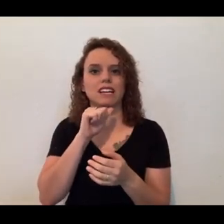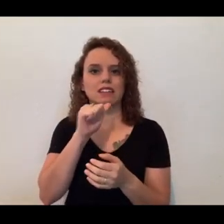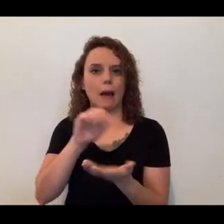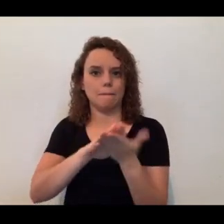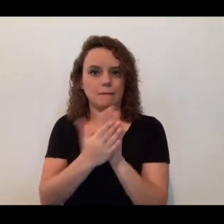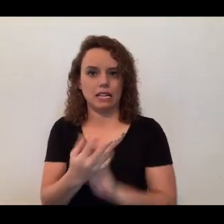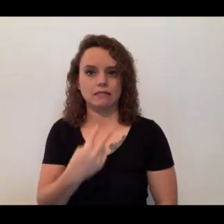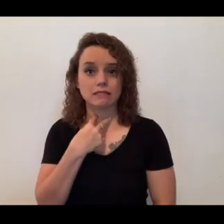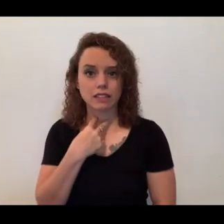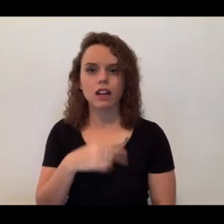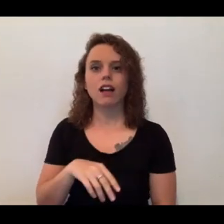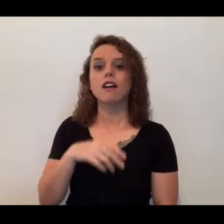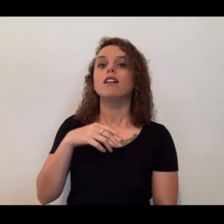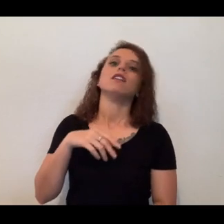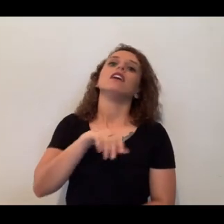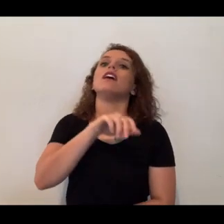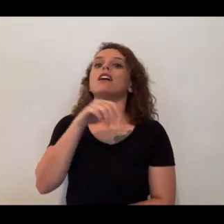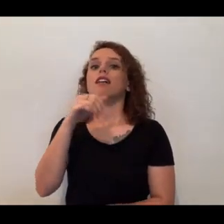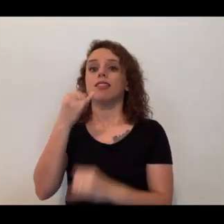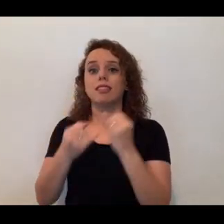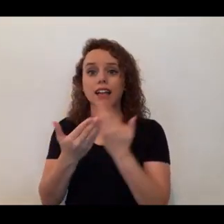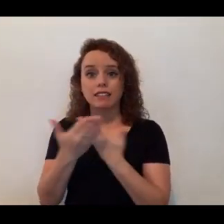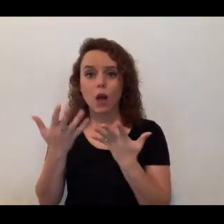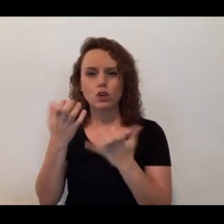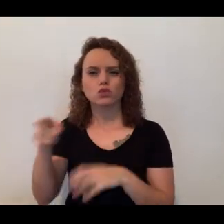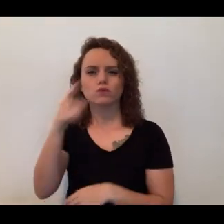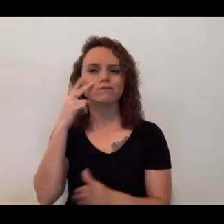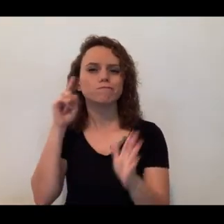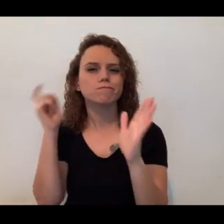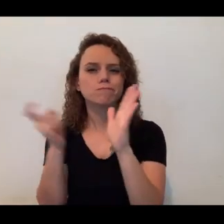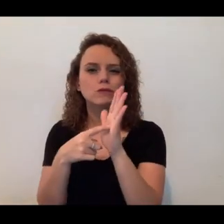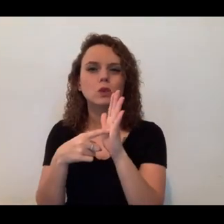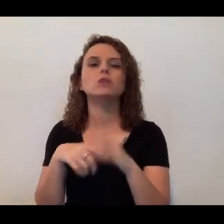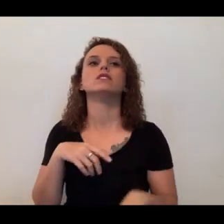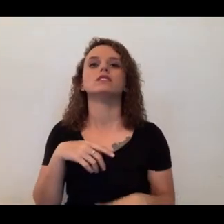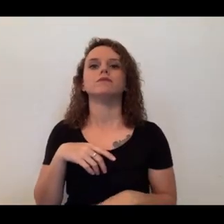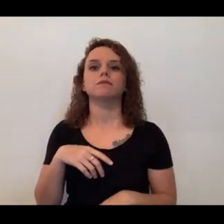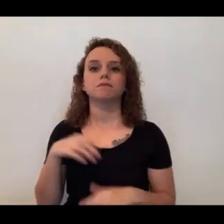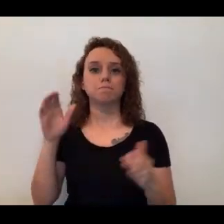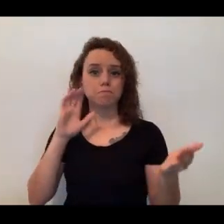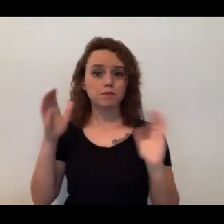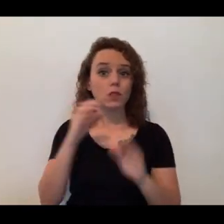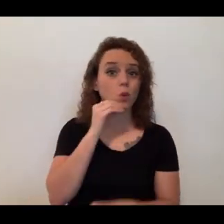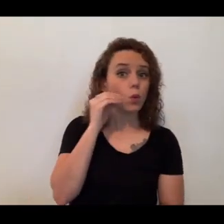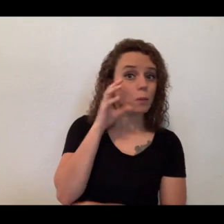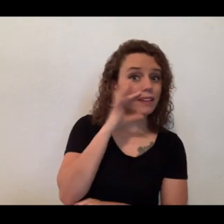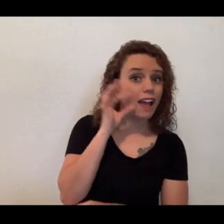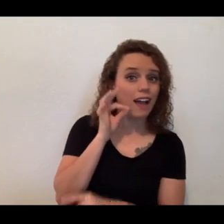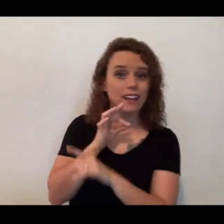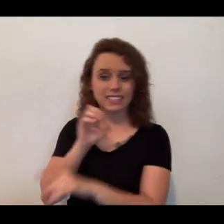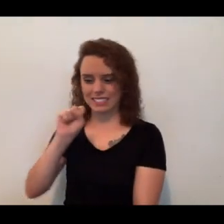one thing I want you to notice, and this is probably where you're going to tell a big difference between your pet at home, your pet house cat, and CL,